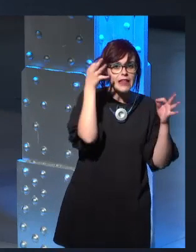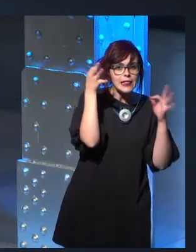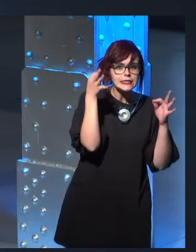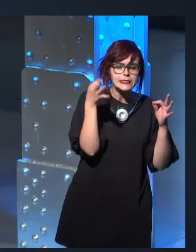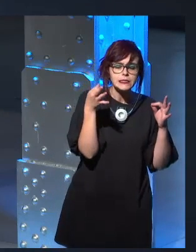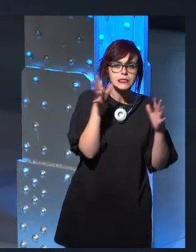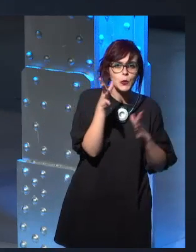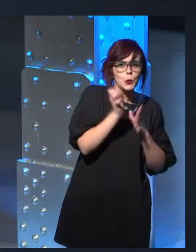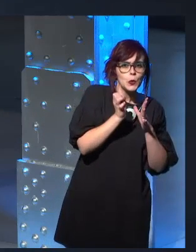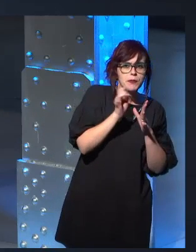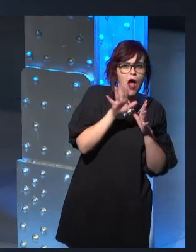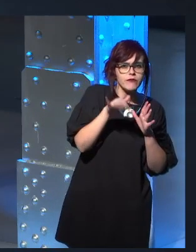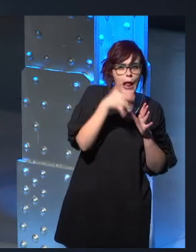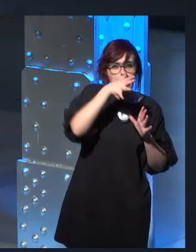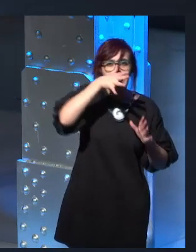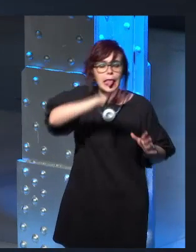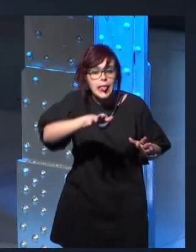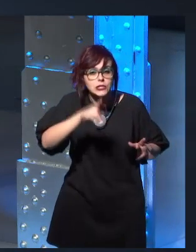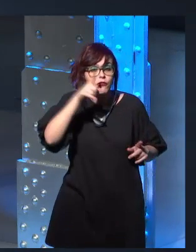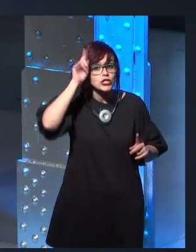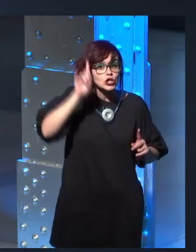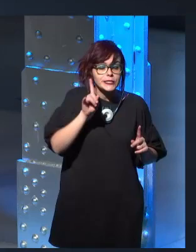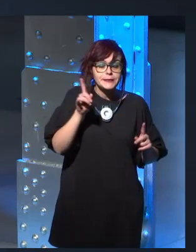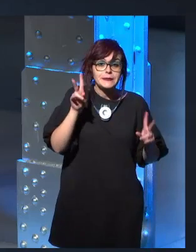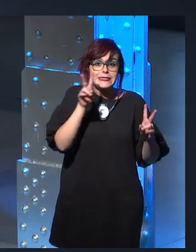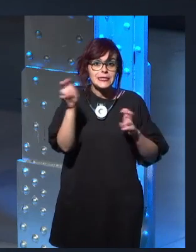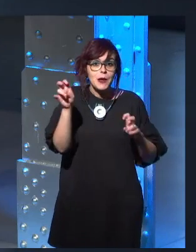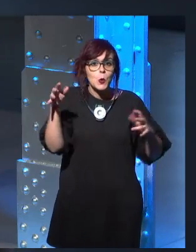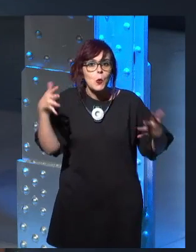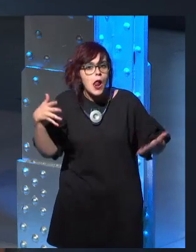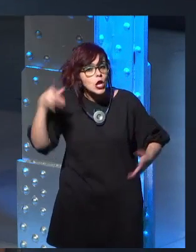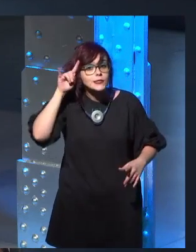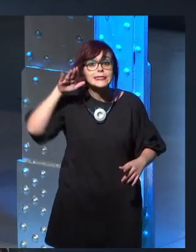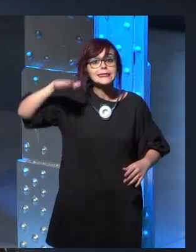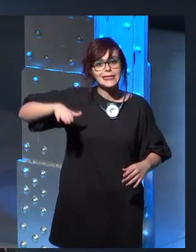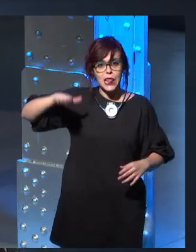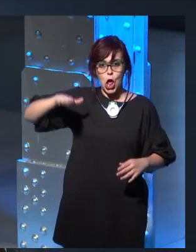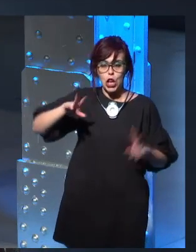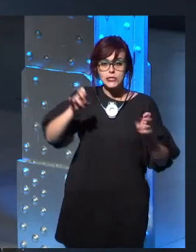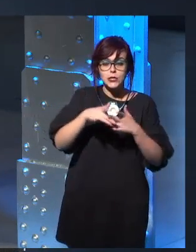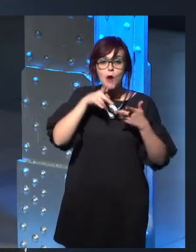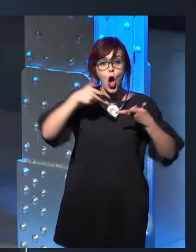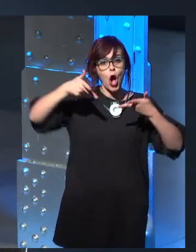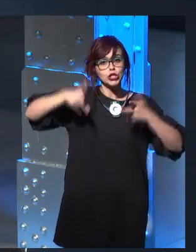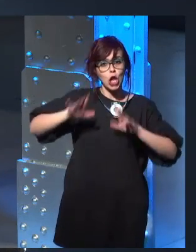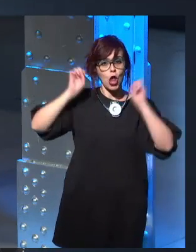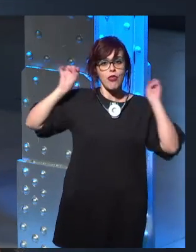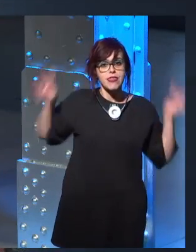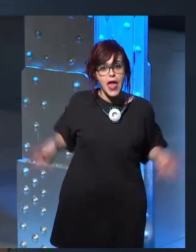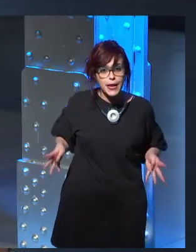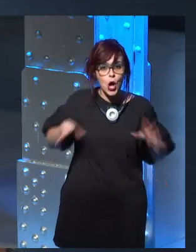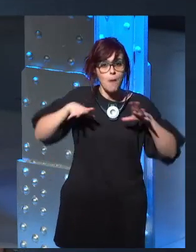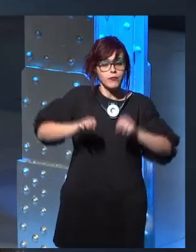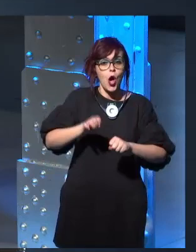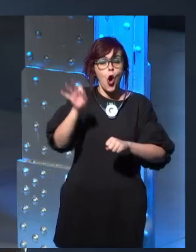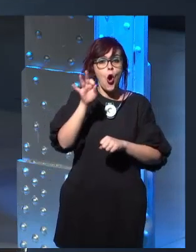it to the end, whether he sets the Iron Throne or whether he's a helping hand to whoever is